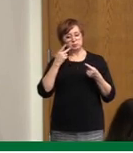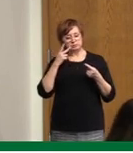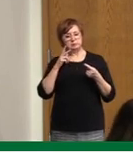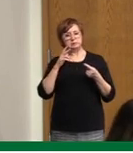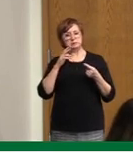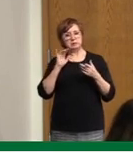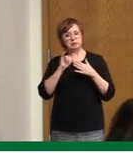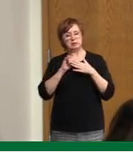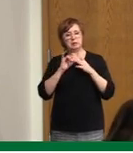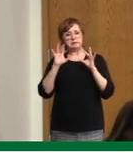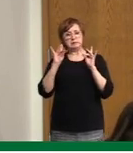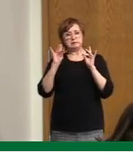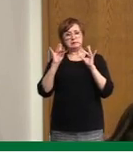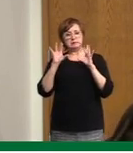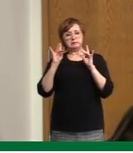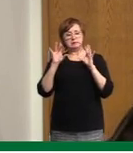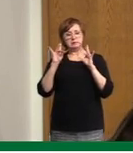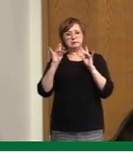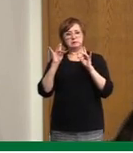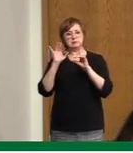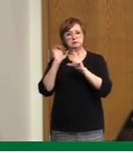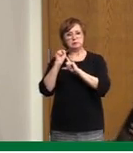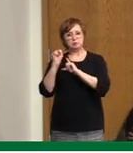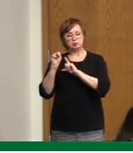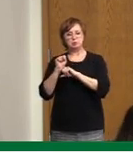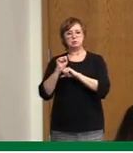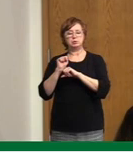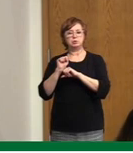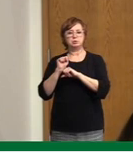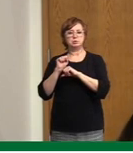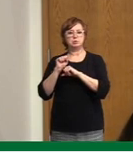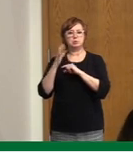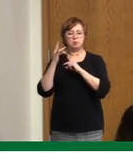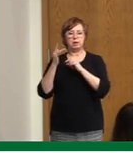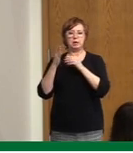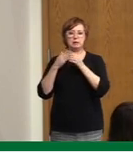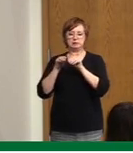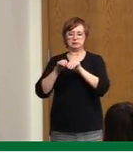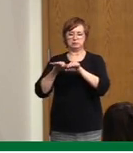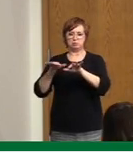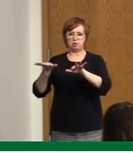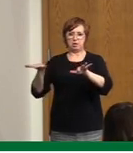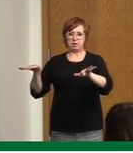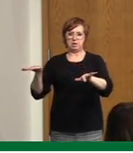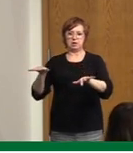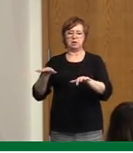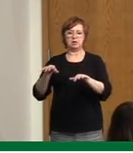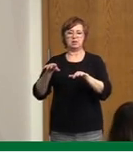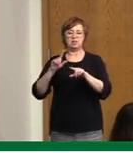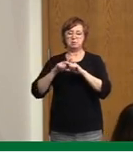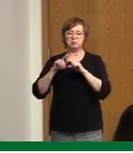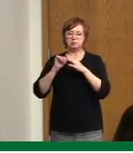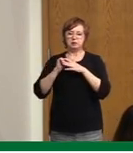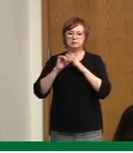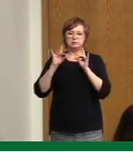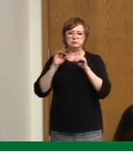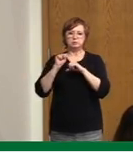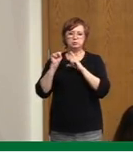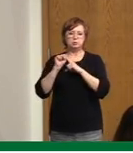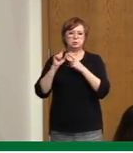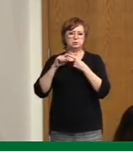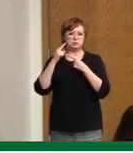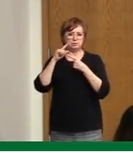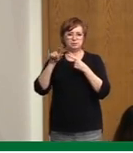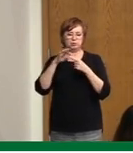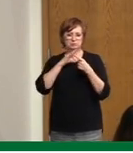outbreaks that we're seeing in terms of impact on residents and staff and families. I don't know, Mr.